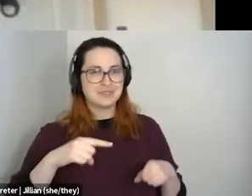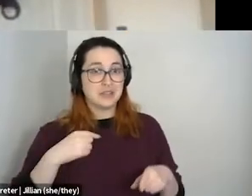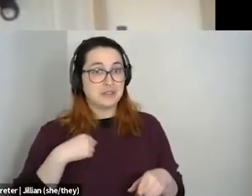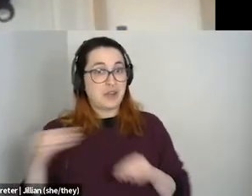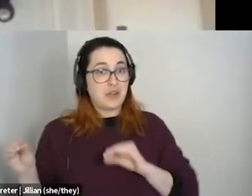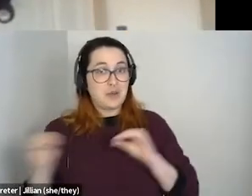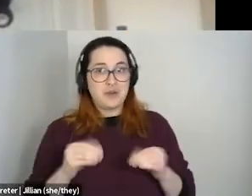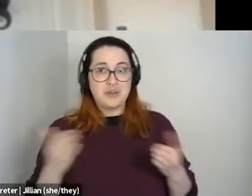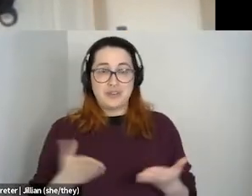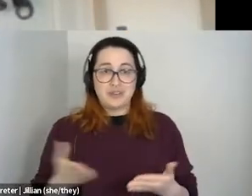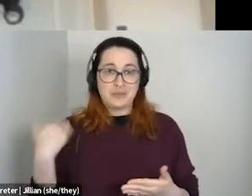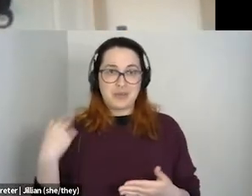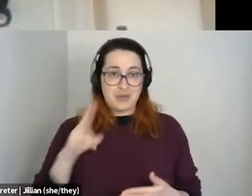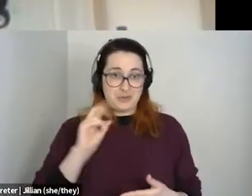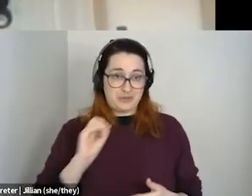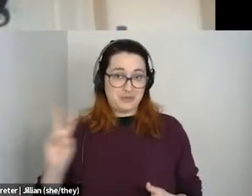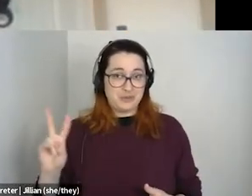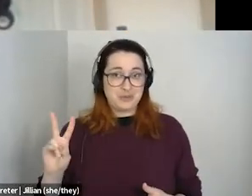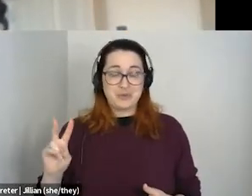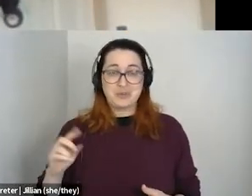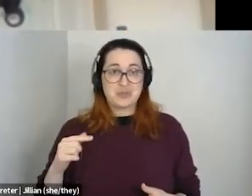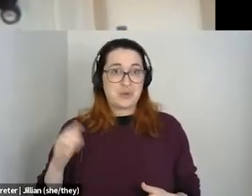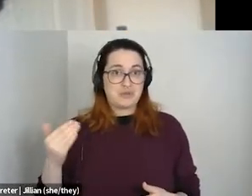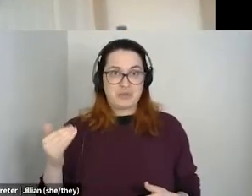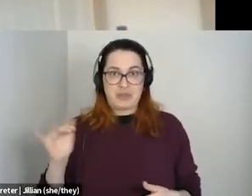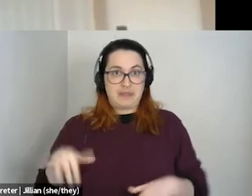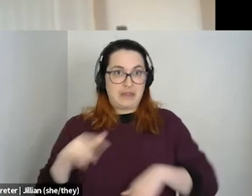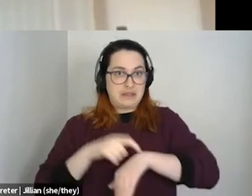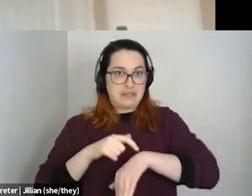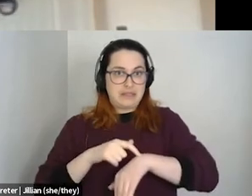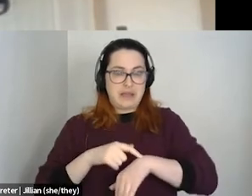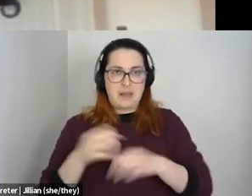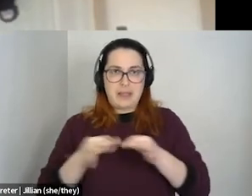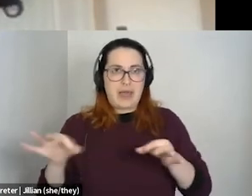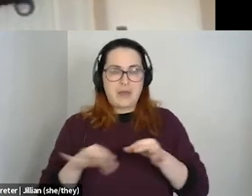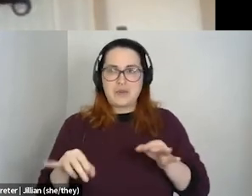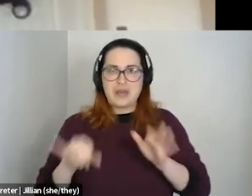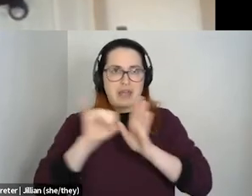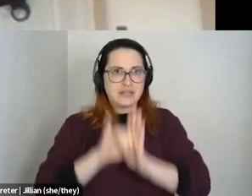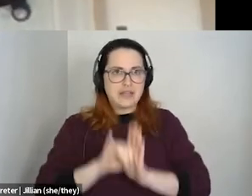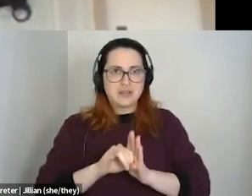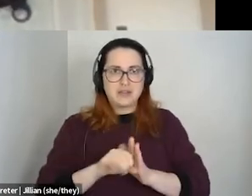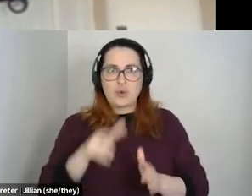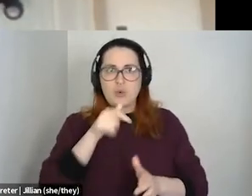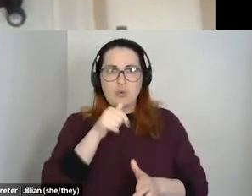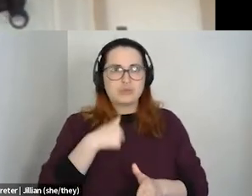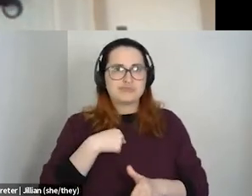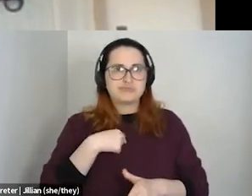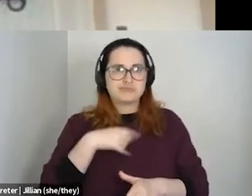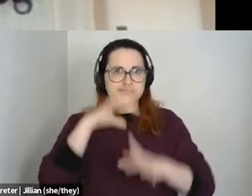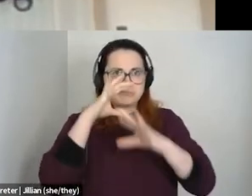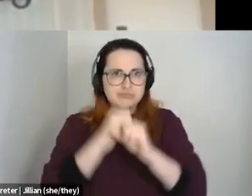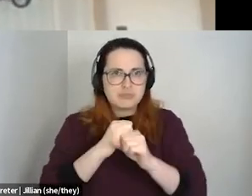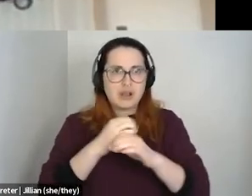language to describe who I'm attracted to or what I'm feeling. And even like back then, like, sure,